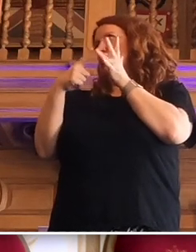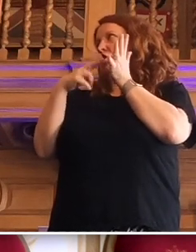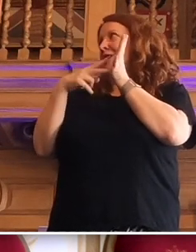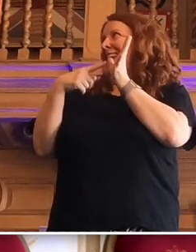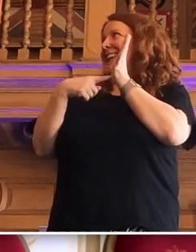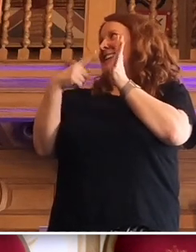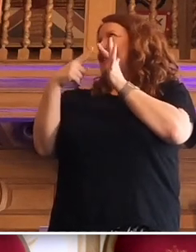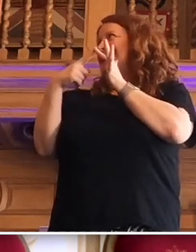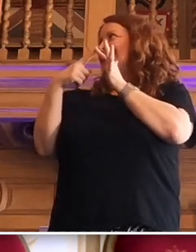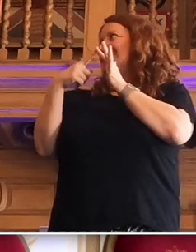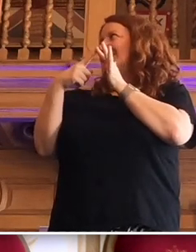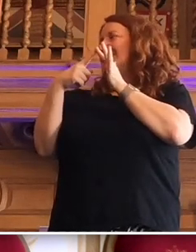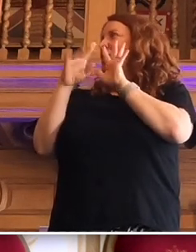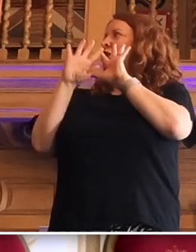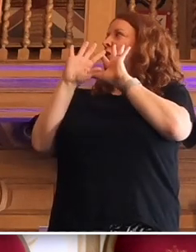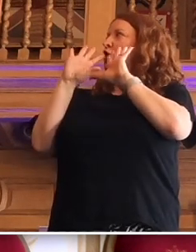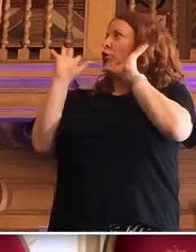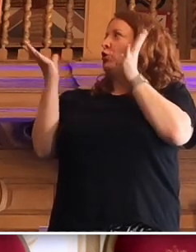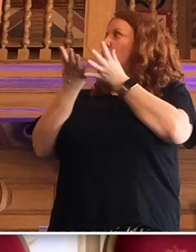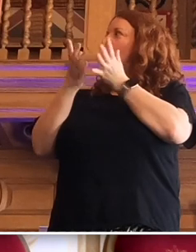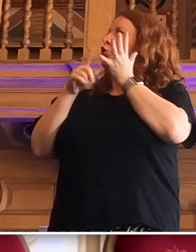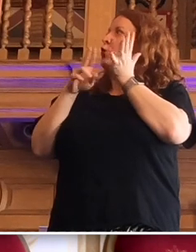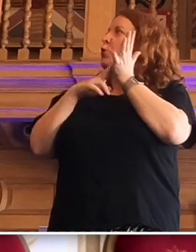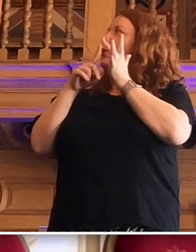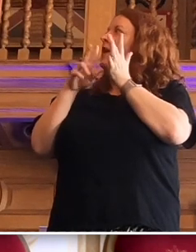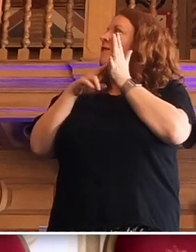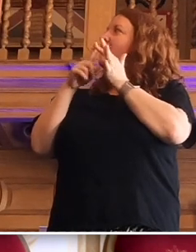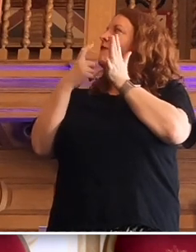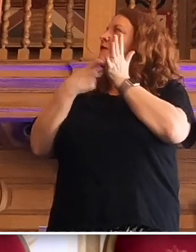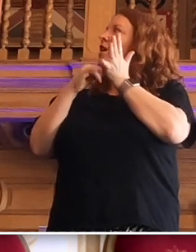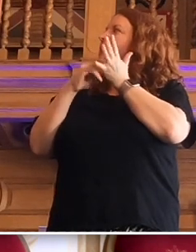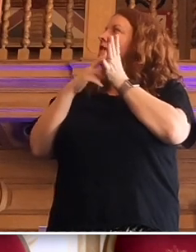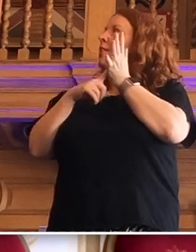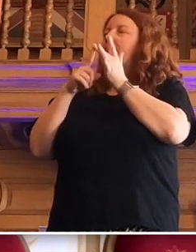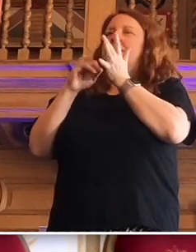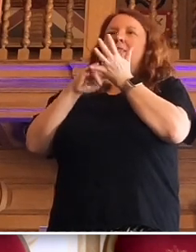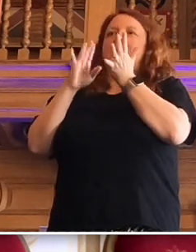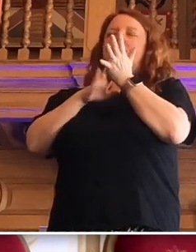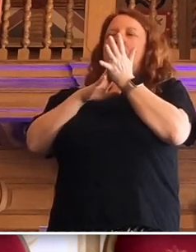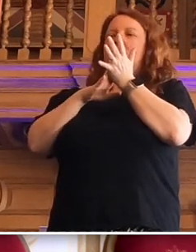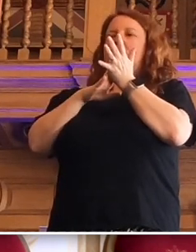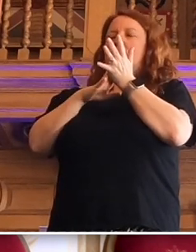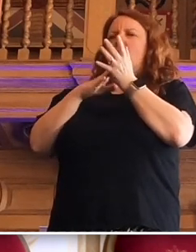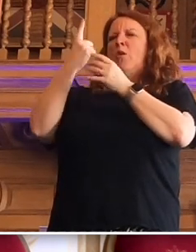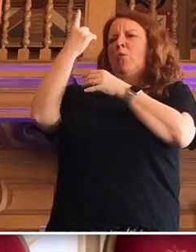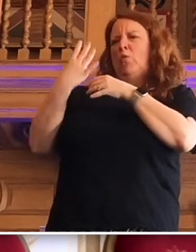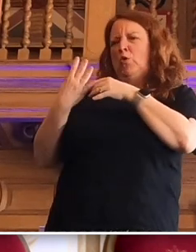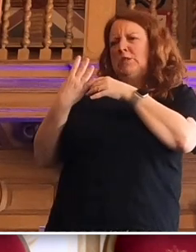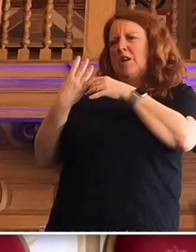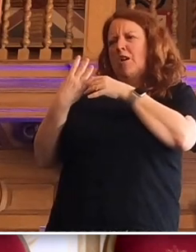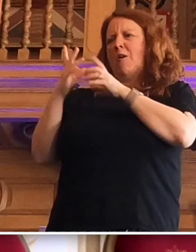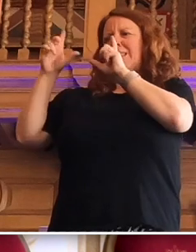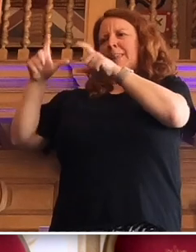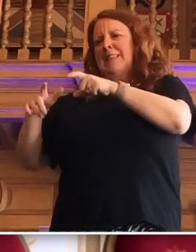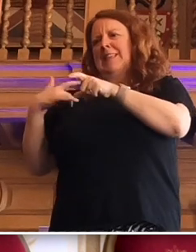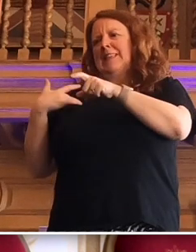universalism. The default position, the the we've just heard about Leeds, of a quarter of the population living in the